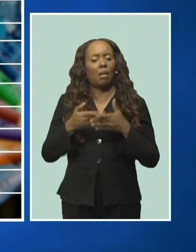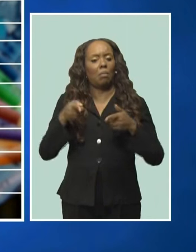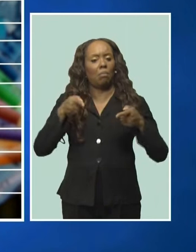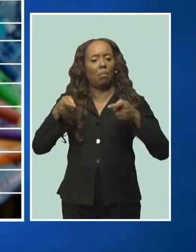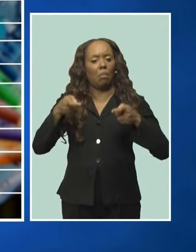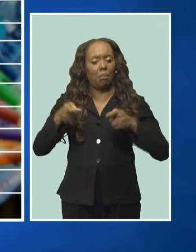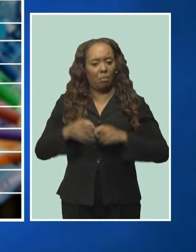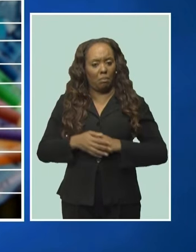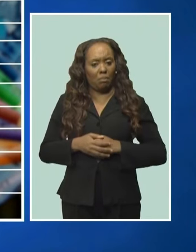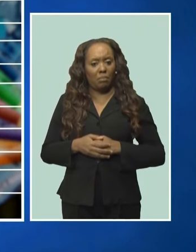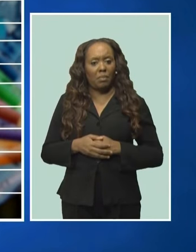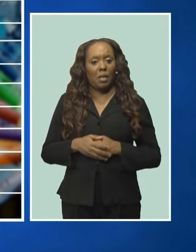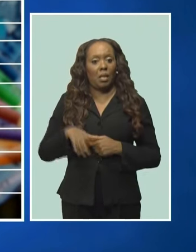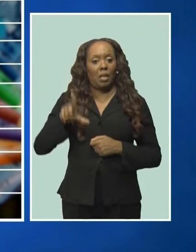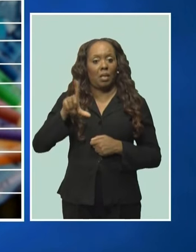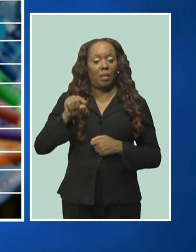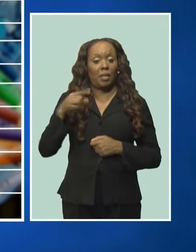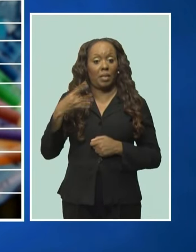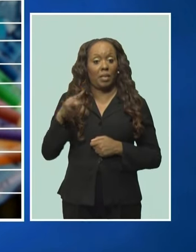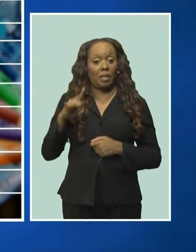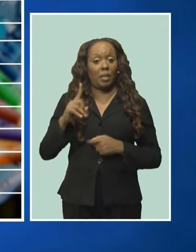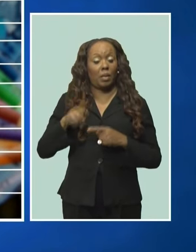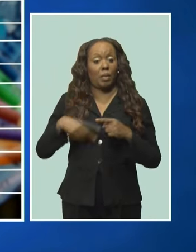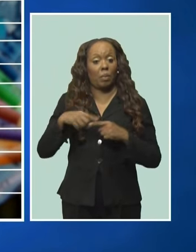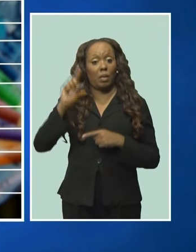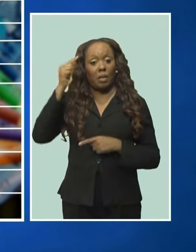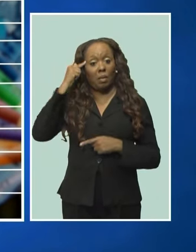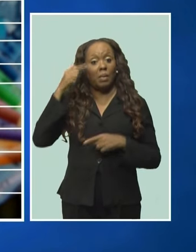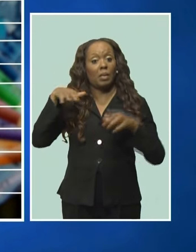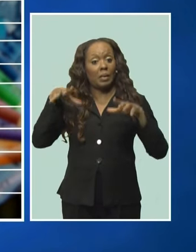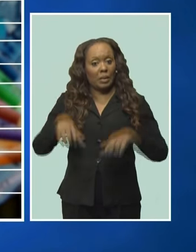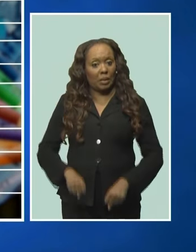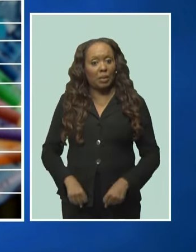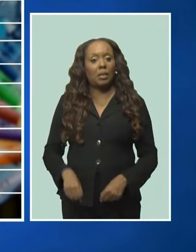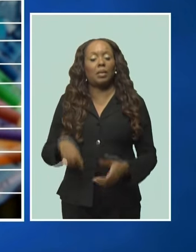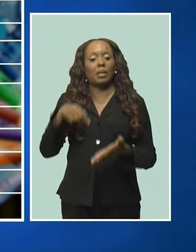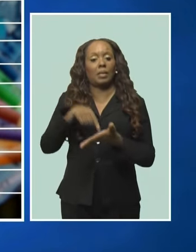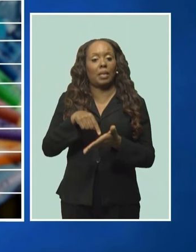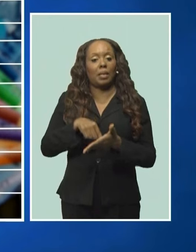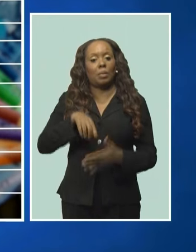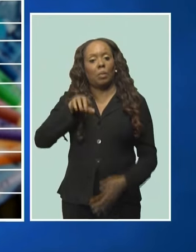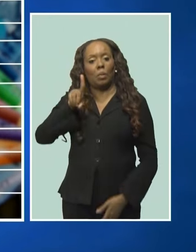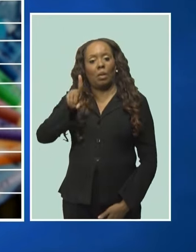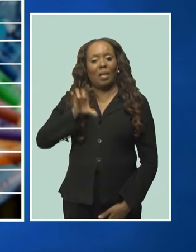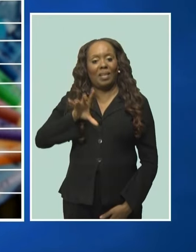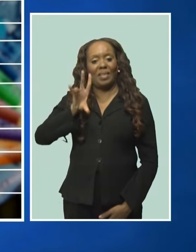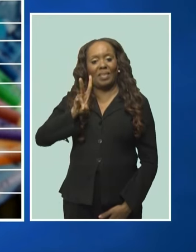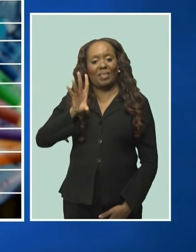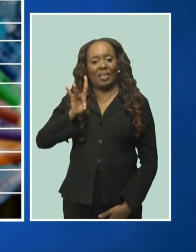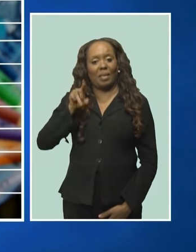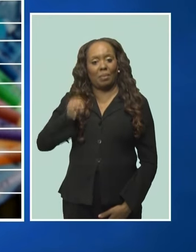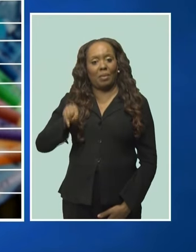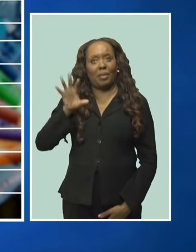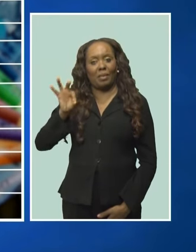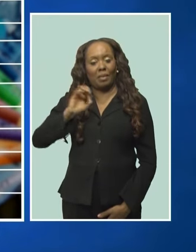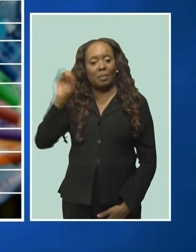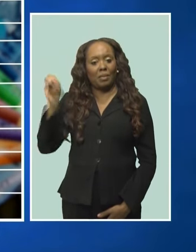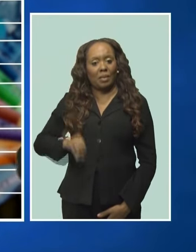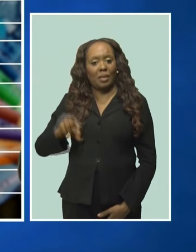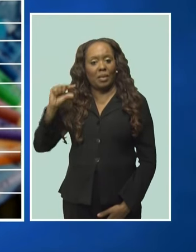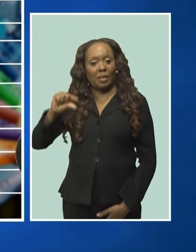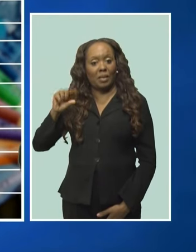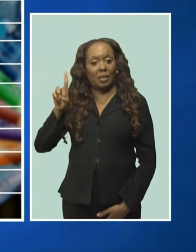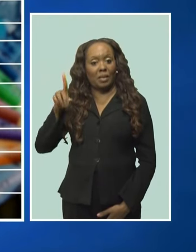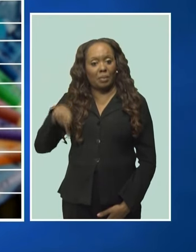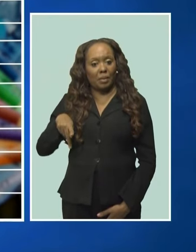level. She said in 2018, when her government came into office, the debt stood at 178.9% of GDP.